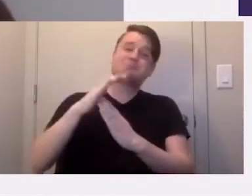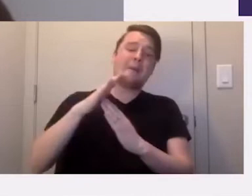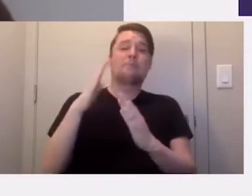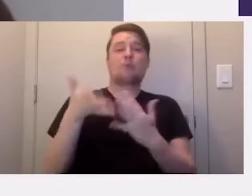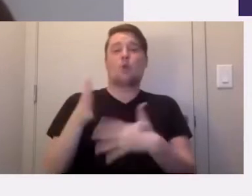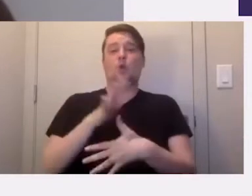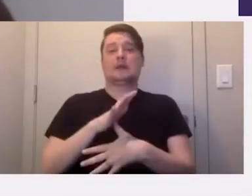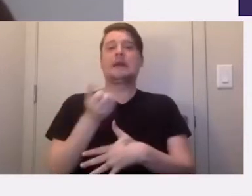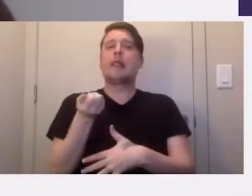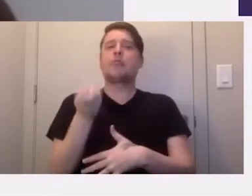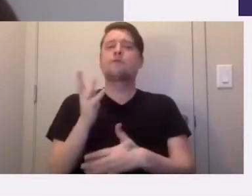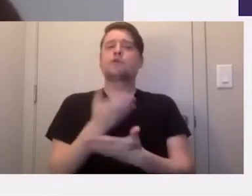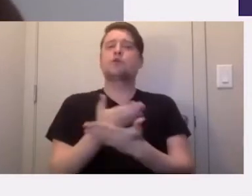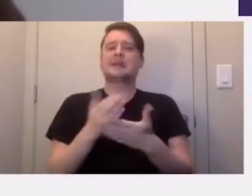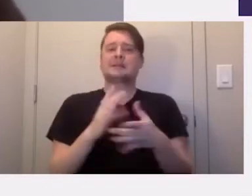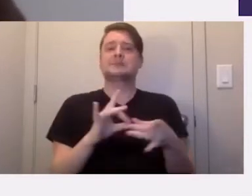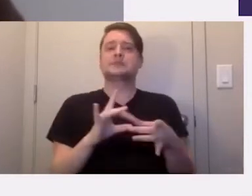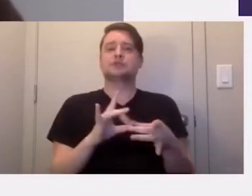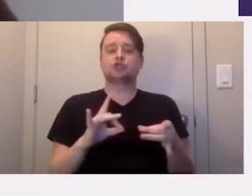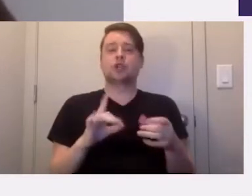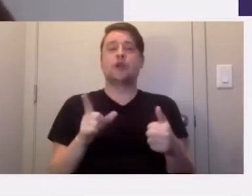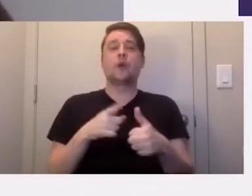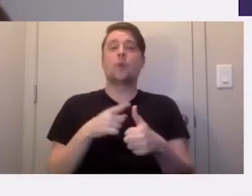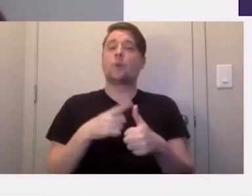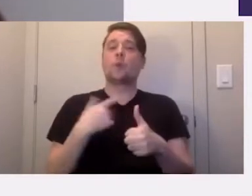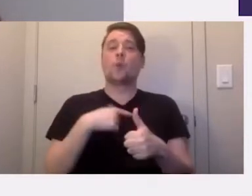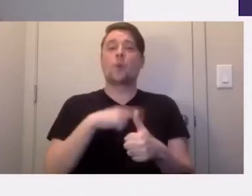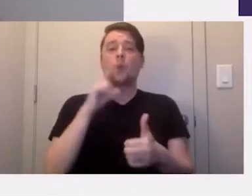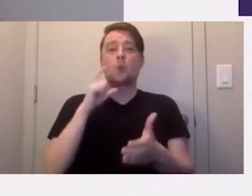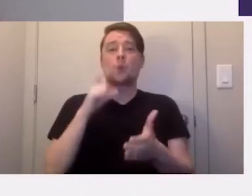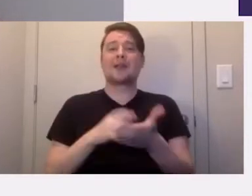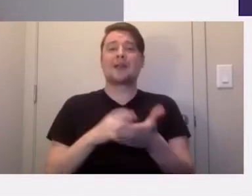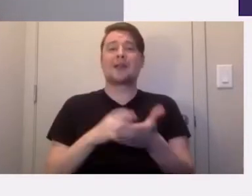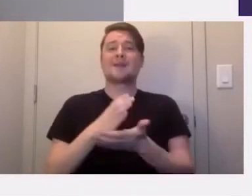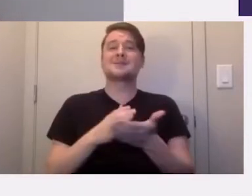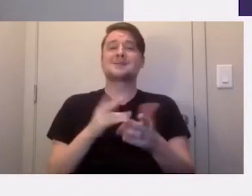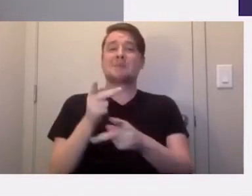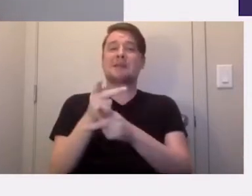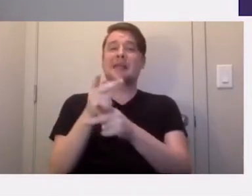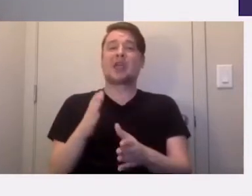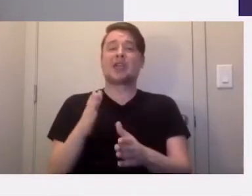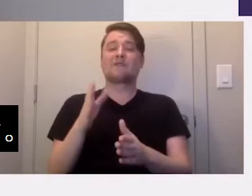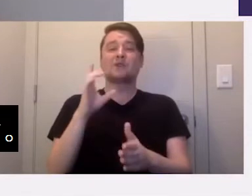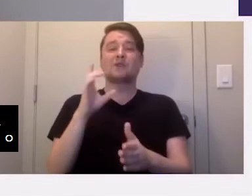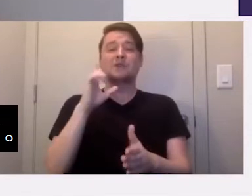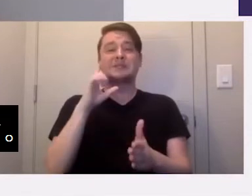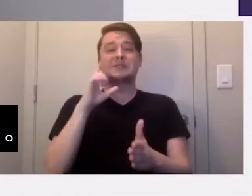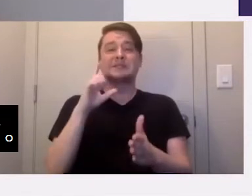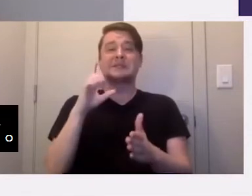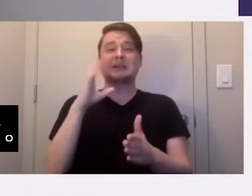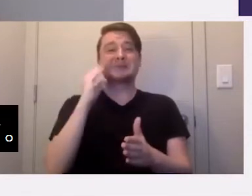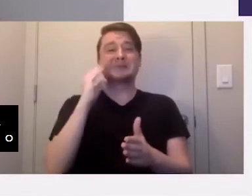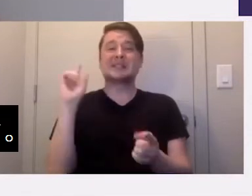are a few things to mention. One is that we recognize some caregivers may experience reduced hours due to COVID-19.